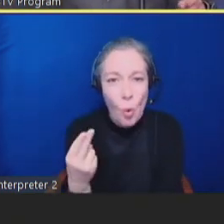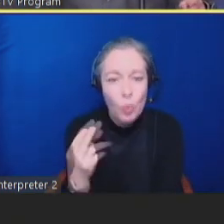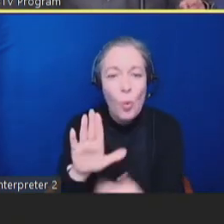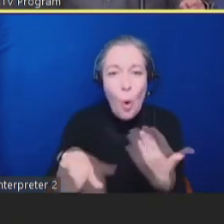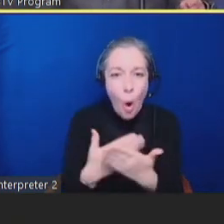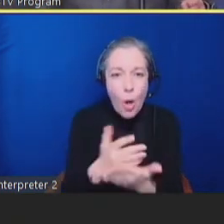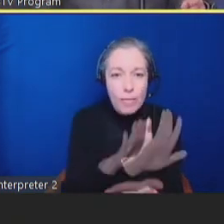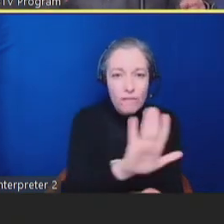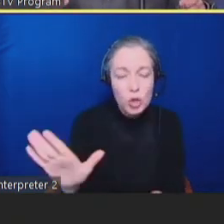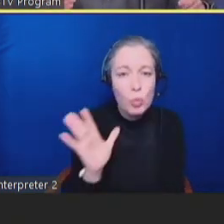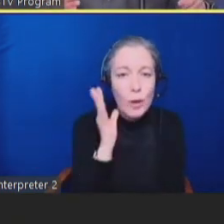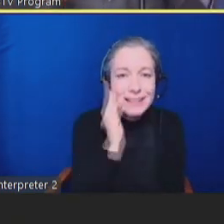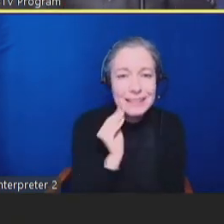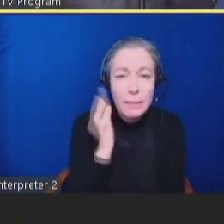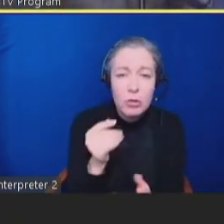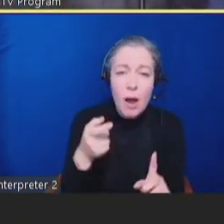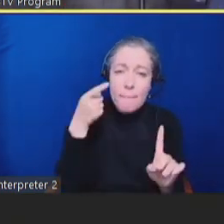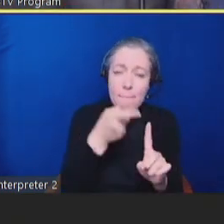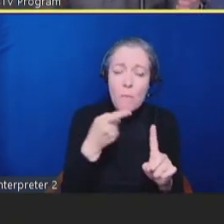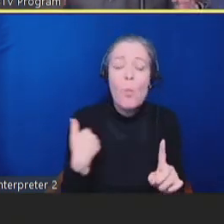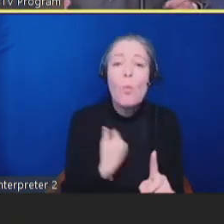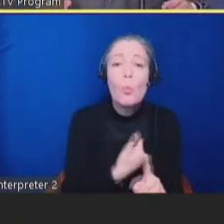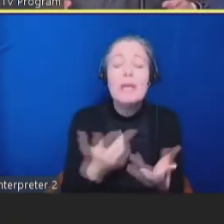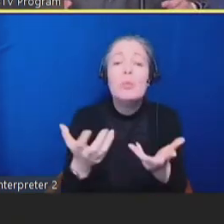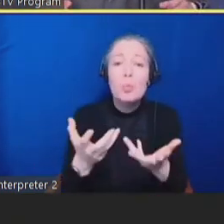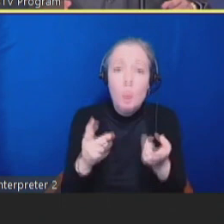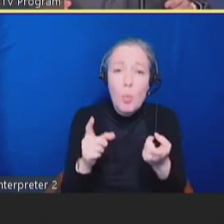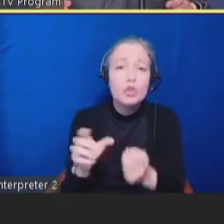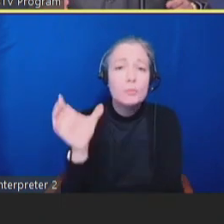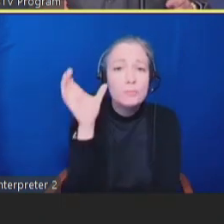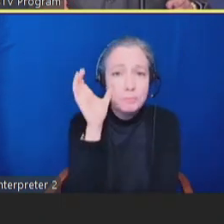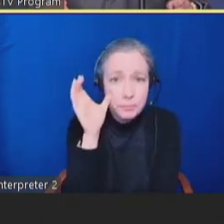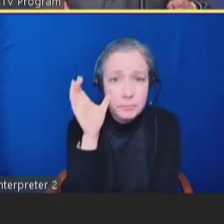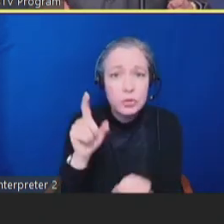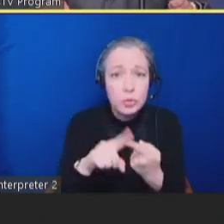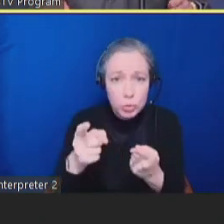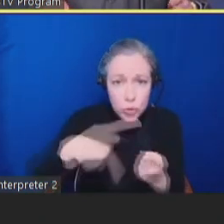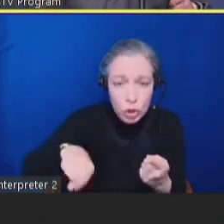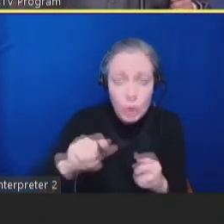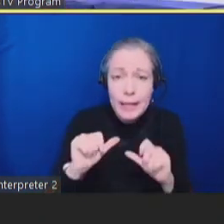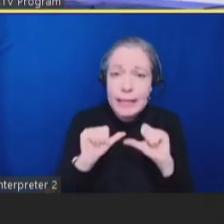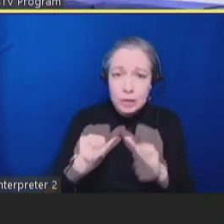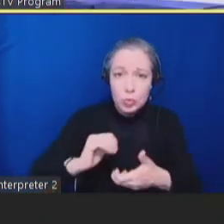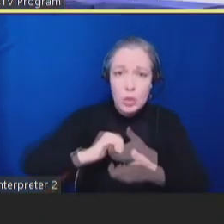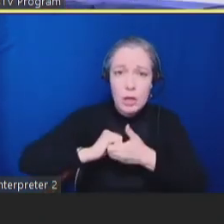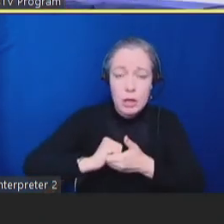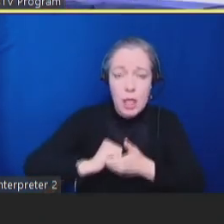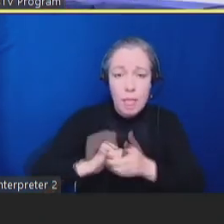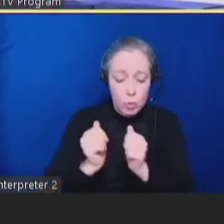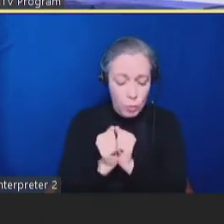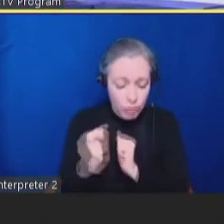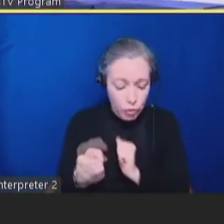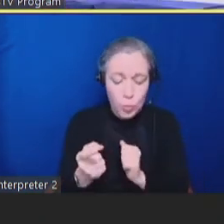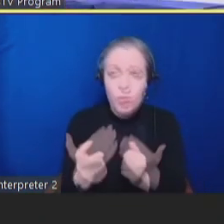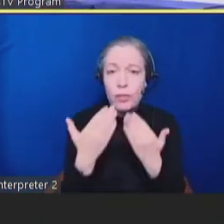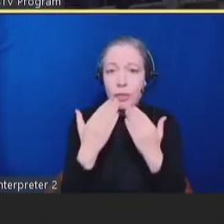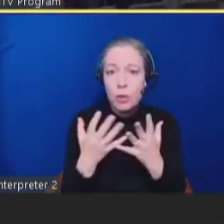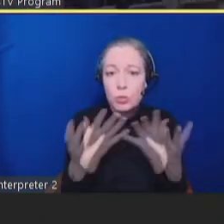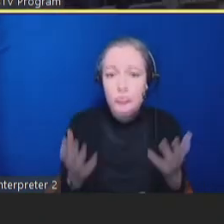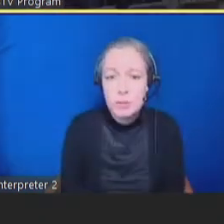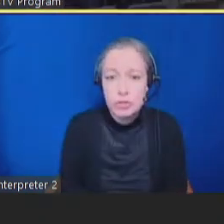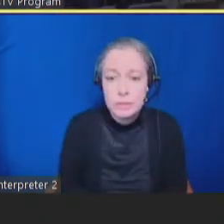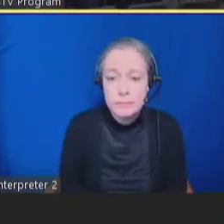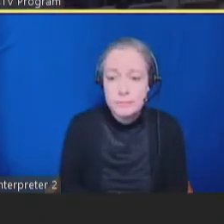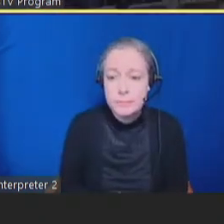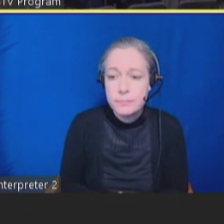we want to hear you. We want to continue to collaborate with you. Thank you very much. I certainly want to thank all the members of this